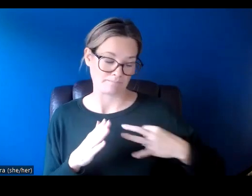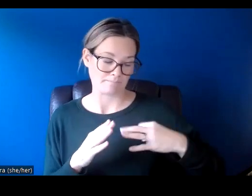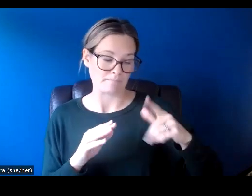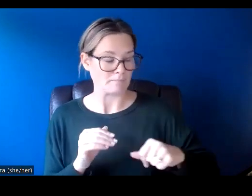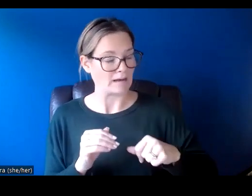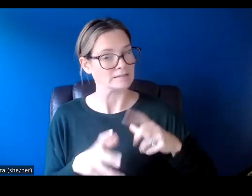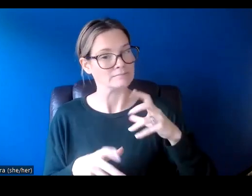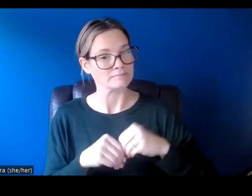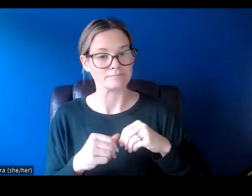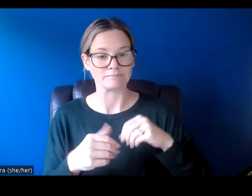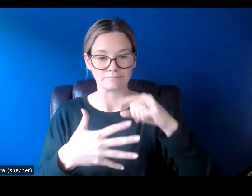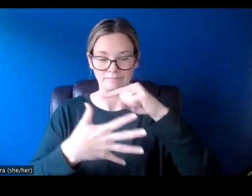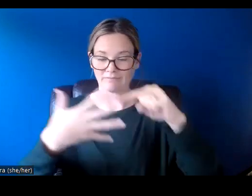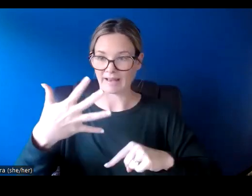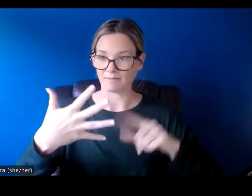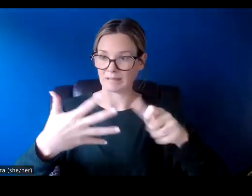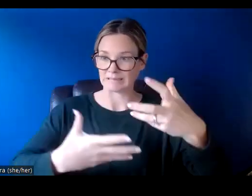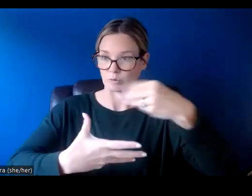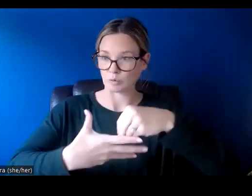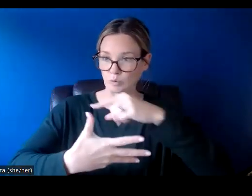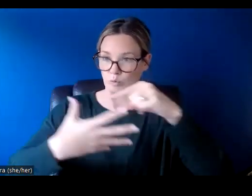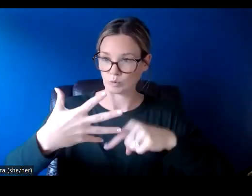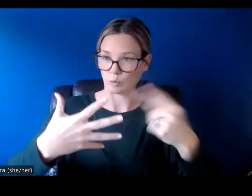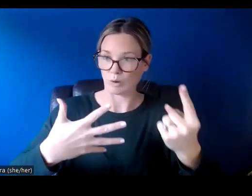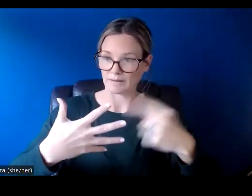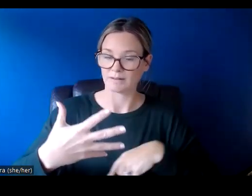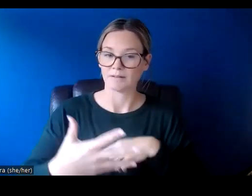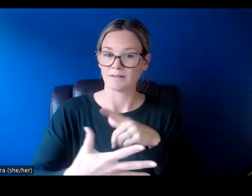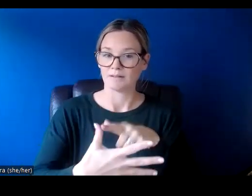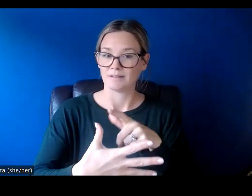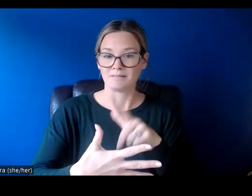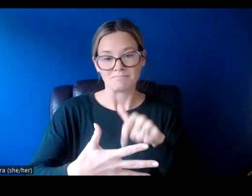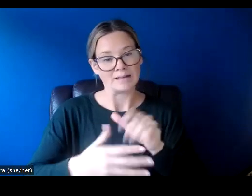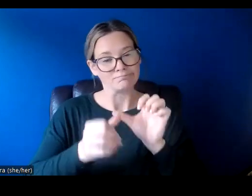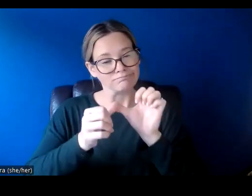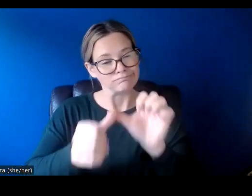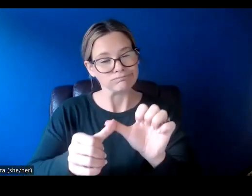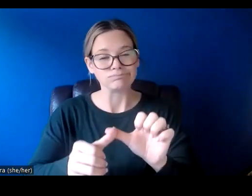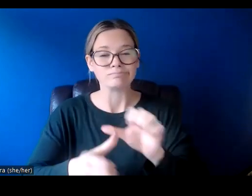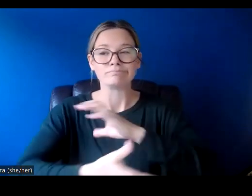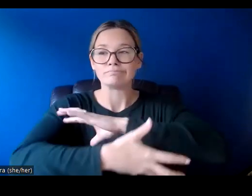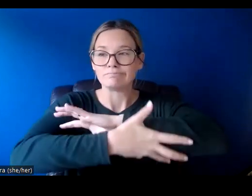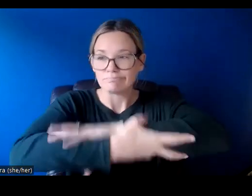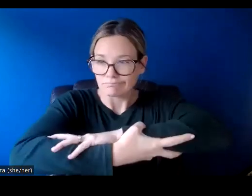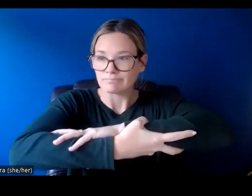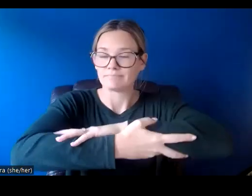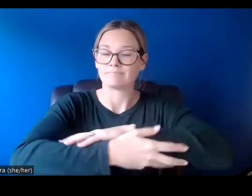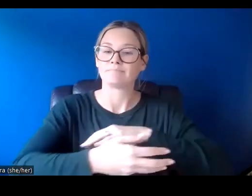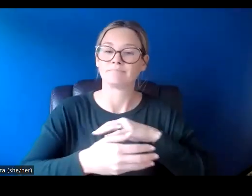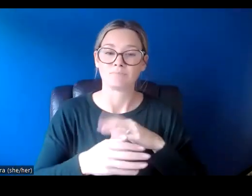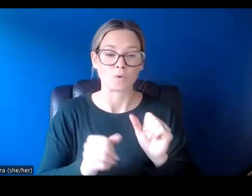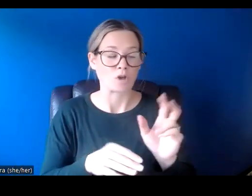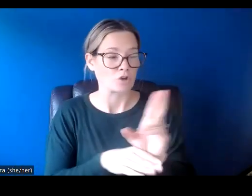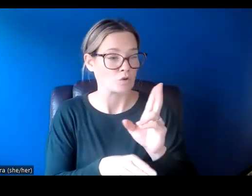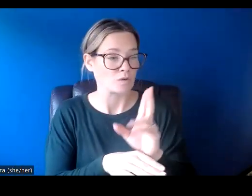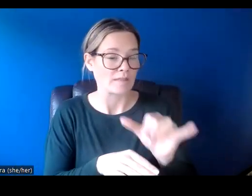address one of the following five themes. So one, foster truth and reconciliation. You could use